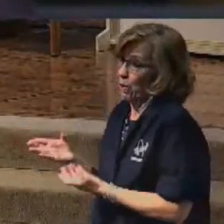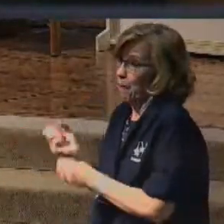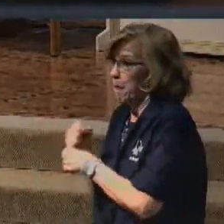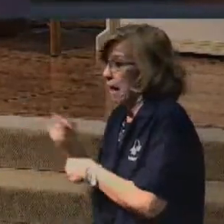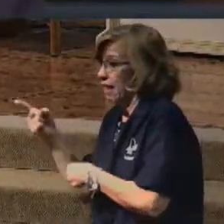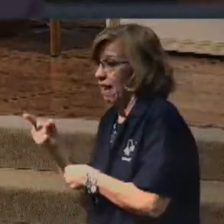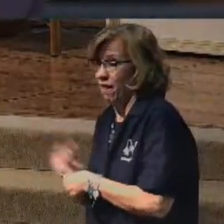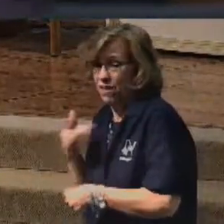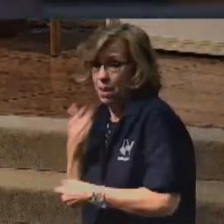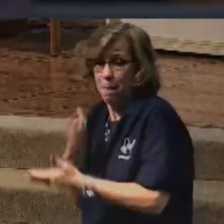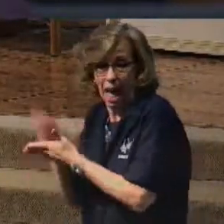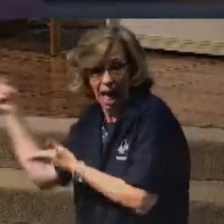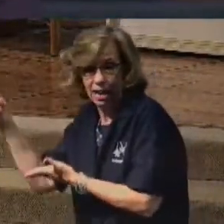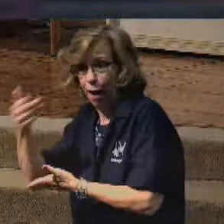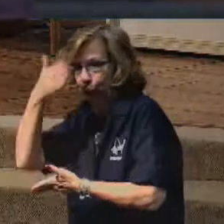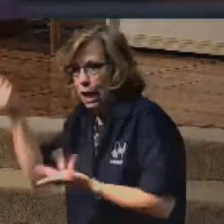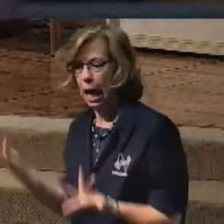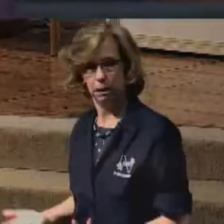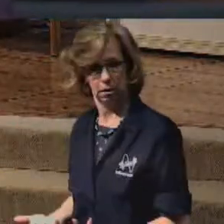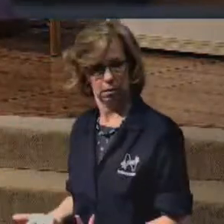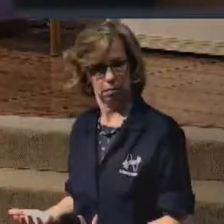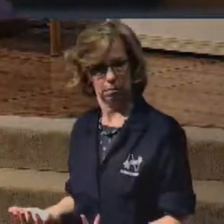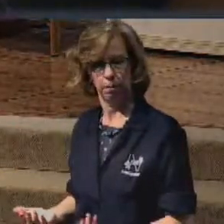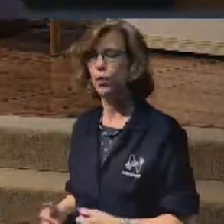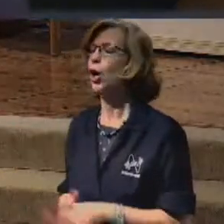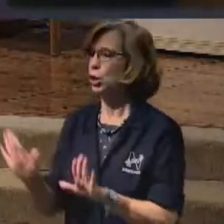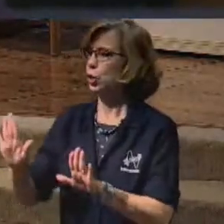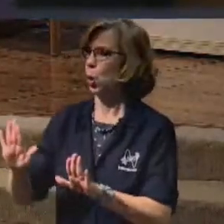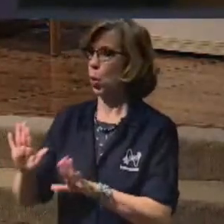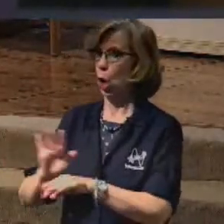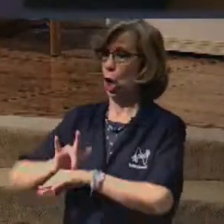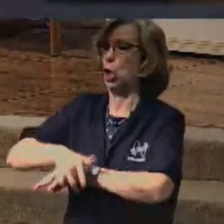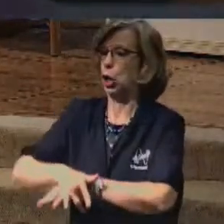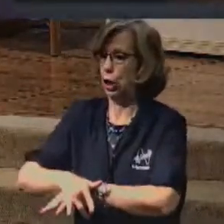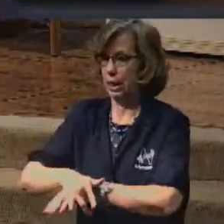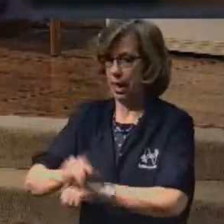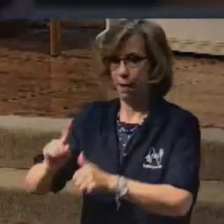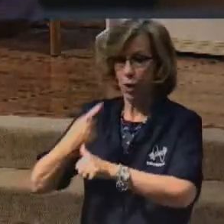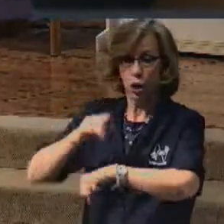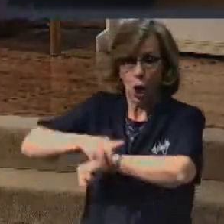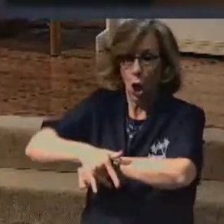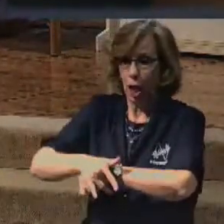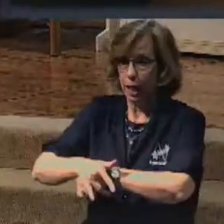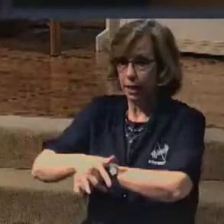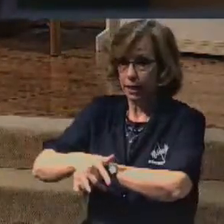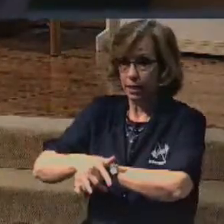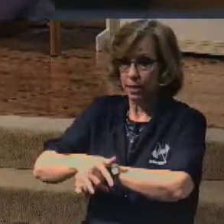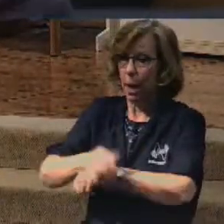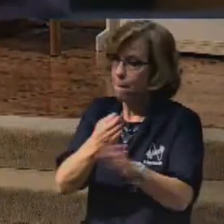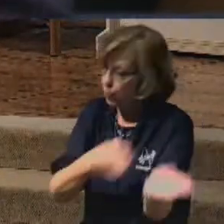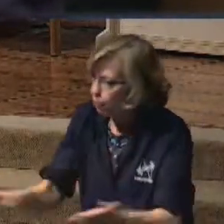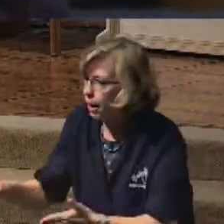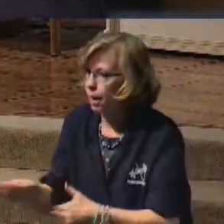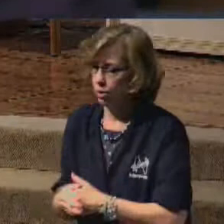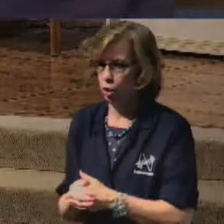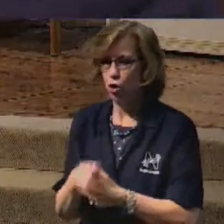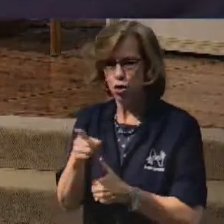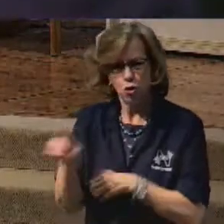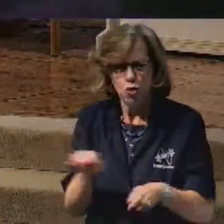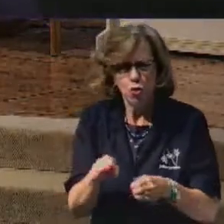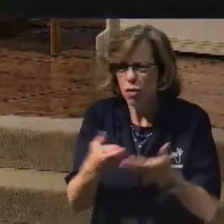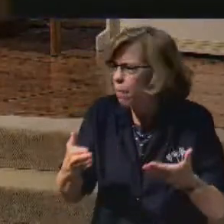showed up, I didn't want to look around, you know. And so I did it early, and I prepared for it. It was important to me. When you do something